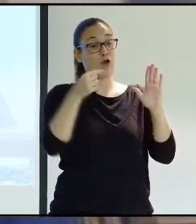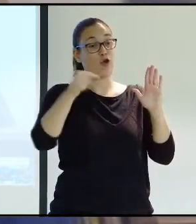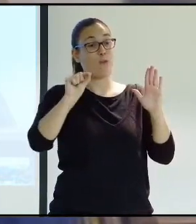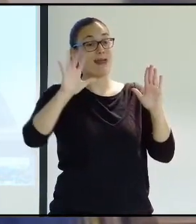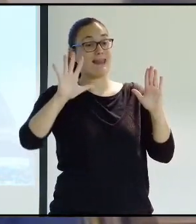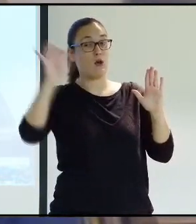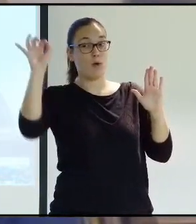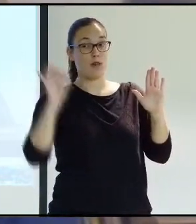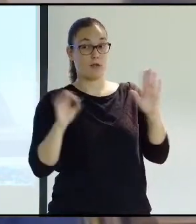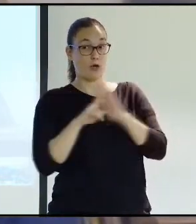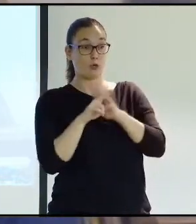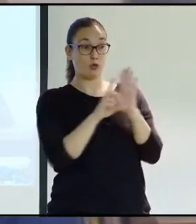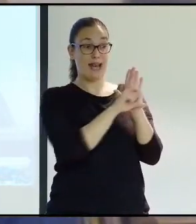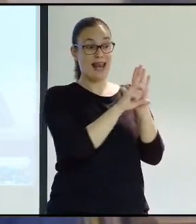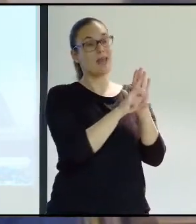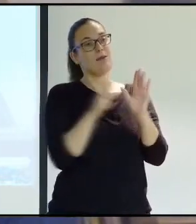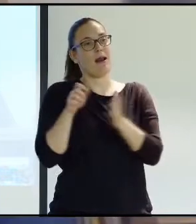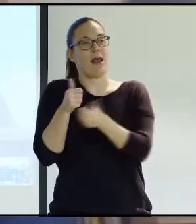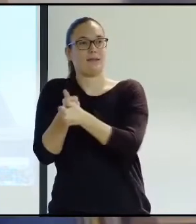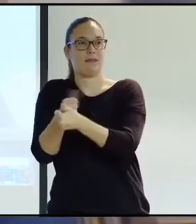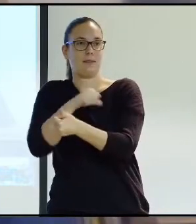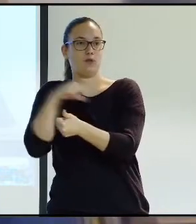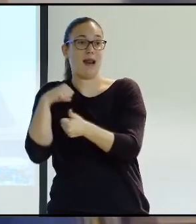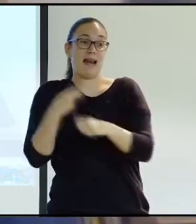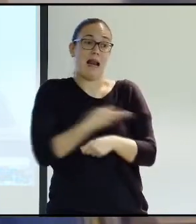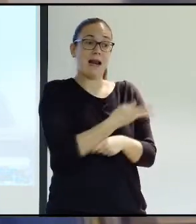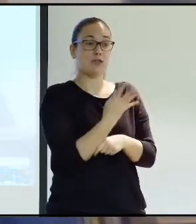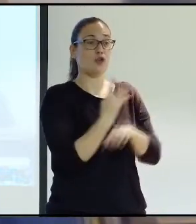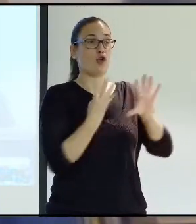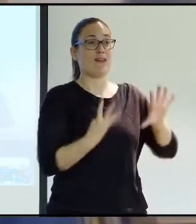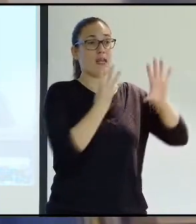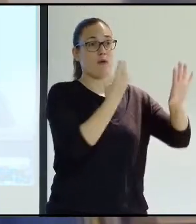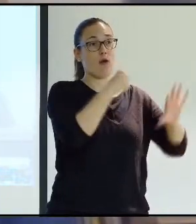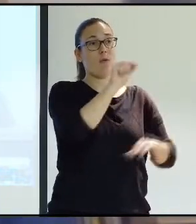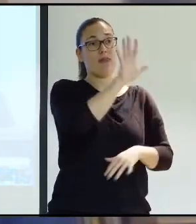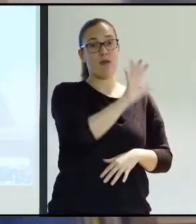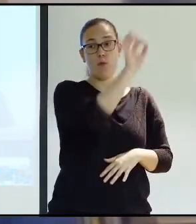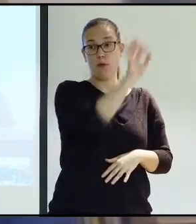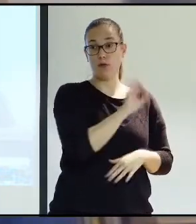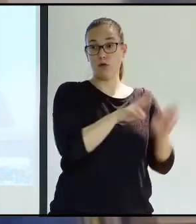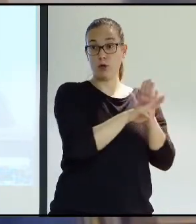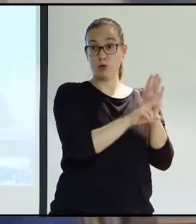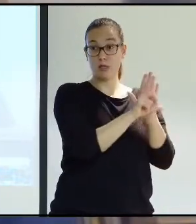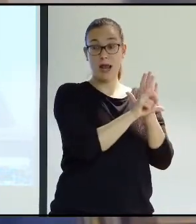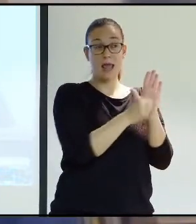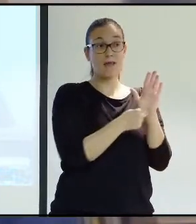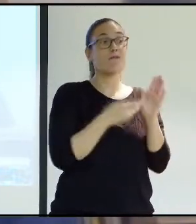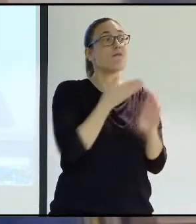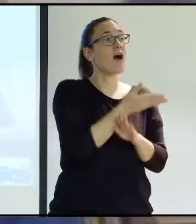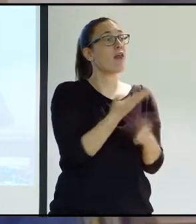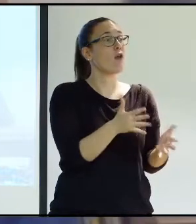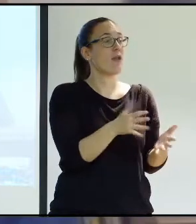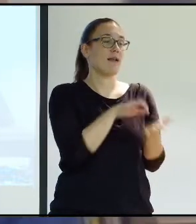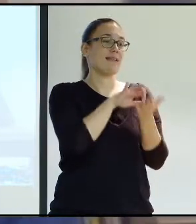resources that are covered by the law are devoted to personal assistance, and all the rest, 99